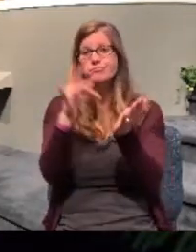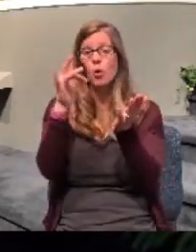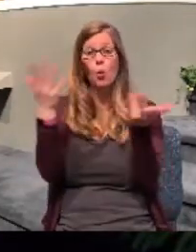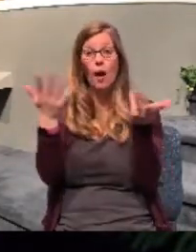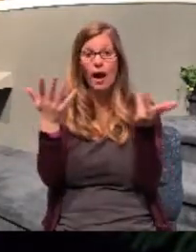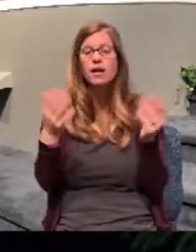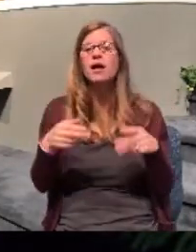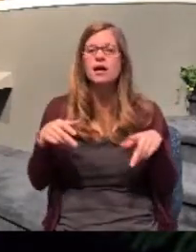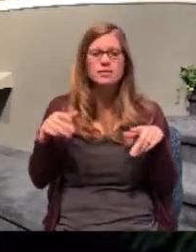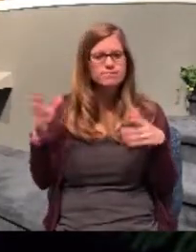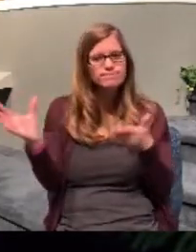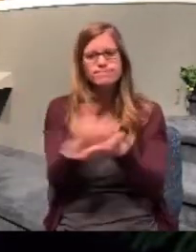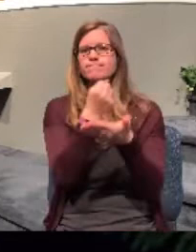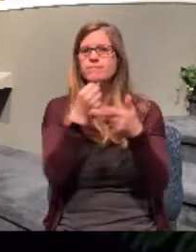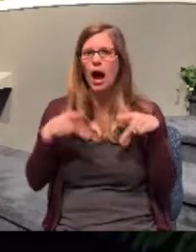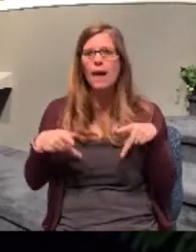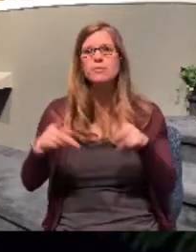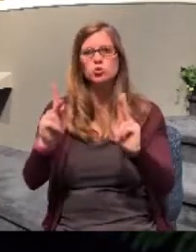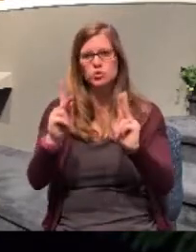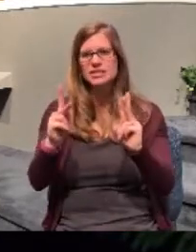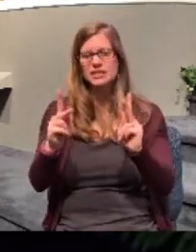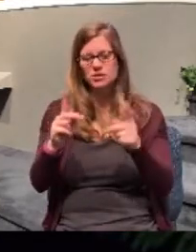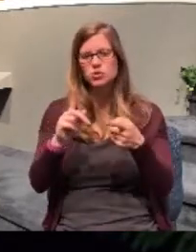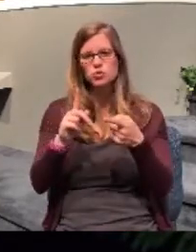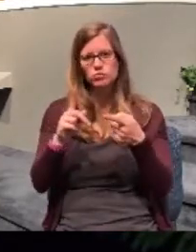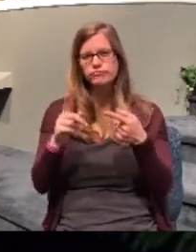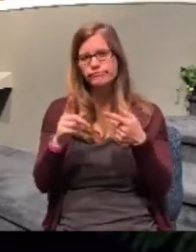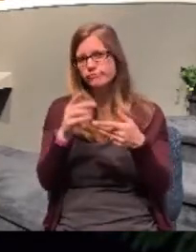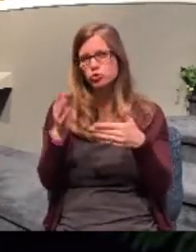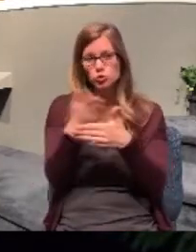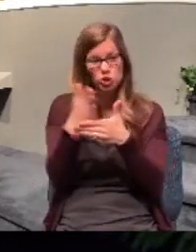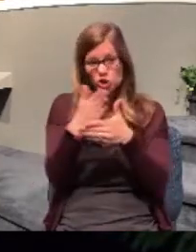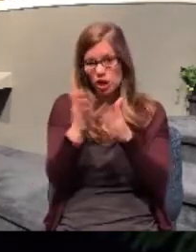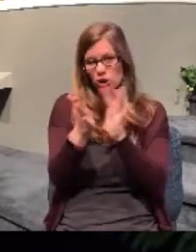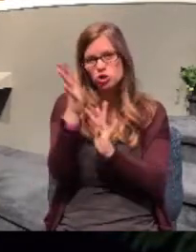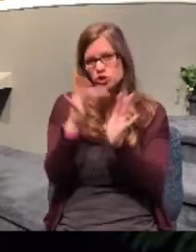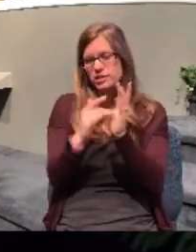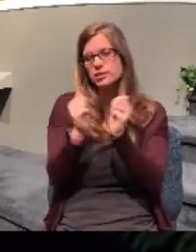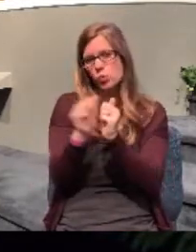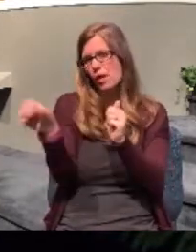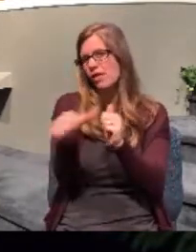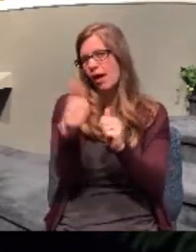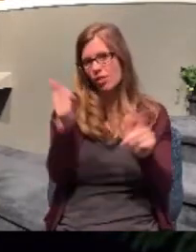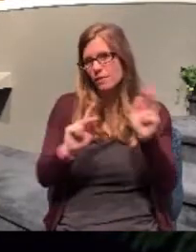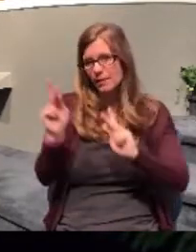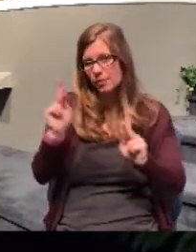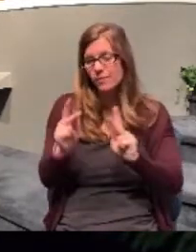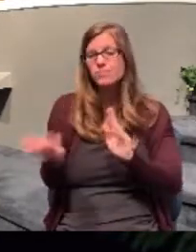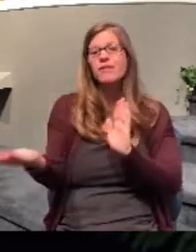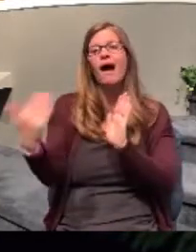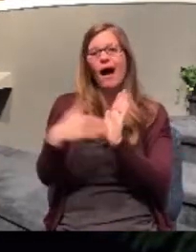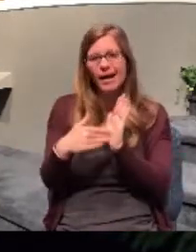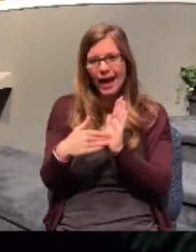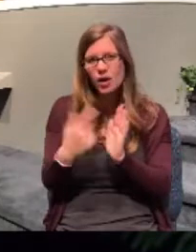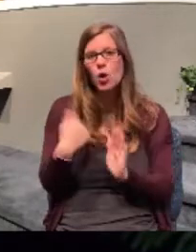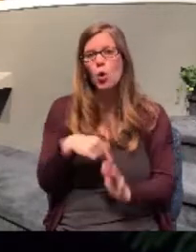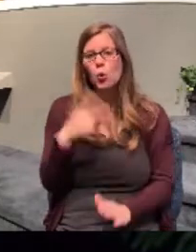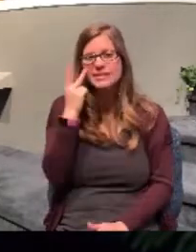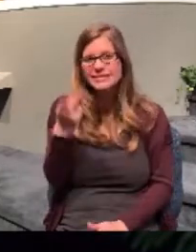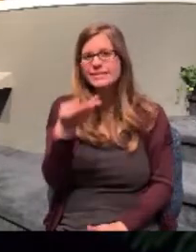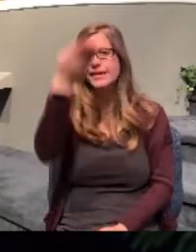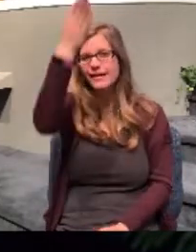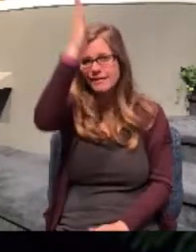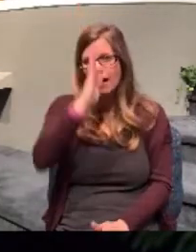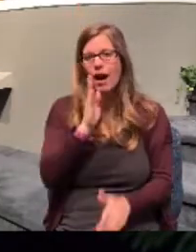opportunities that God gives us to share Jesus with others. Again, we see the sovereignty